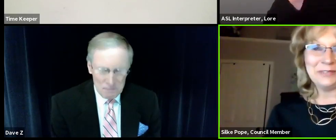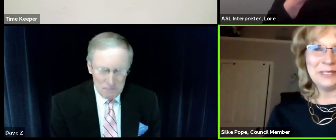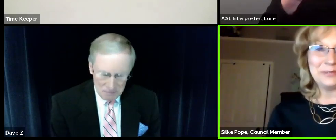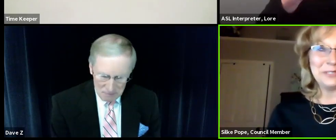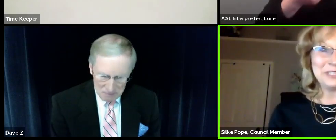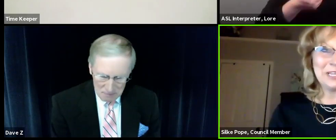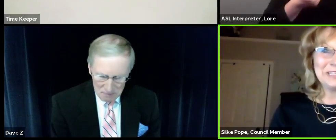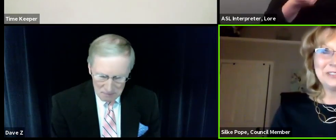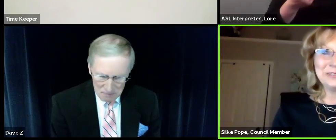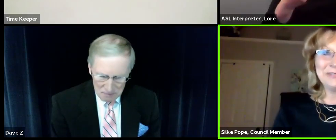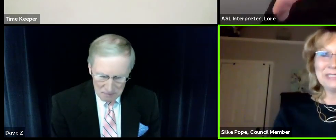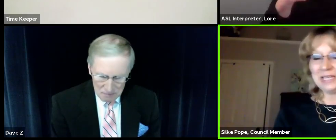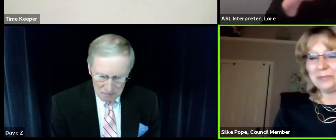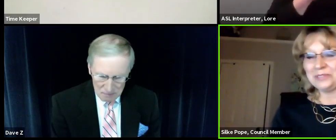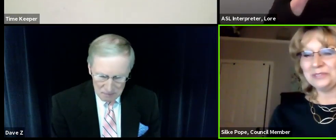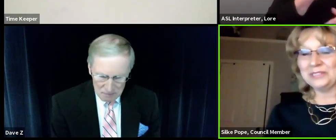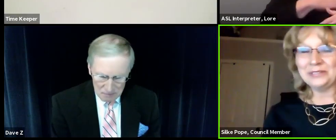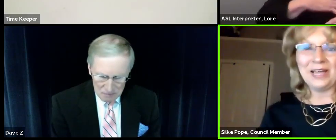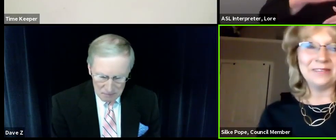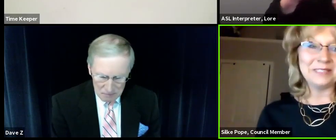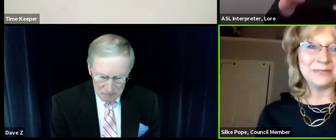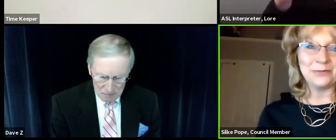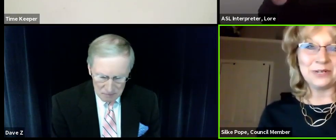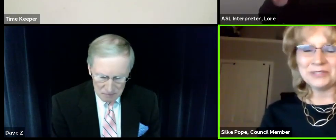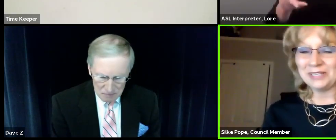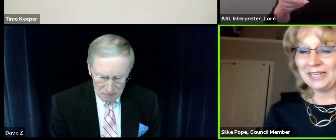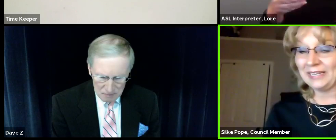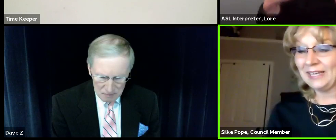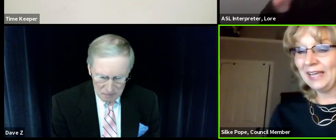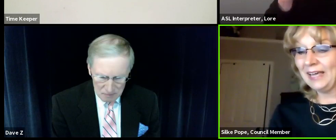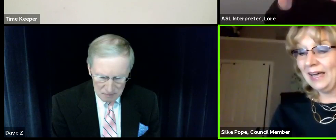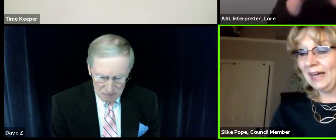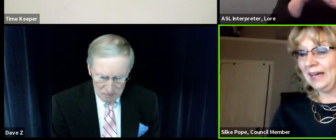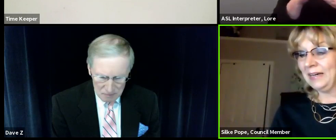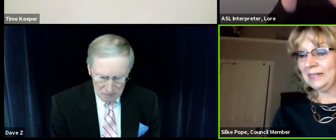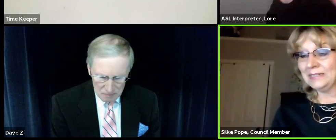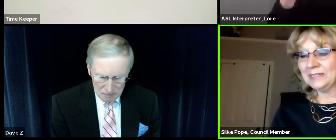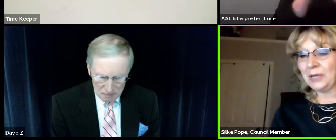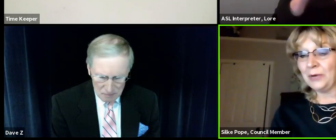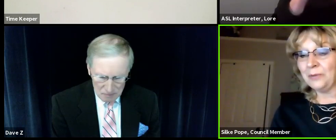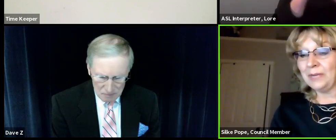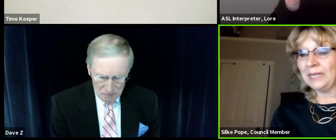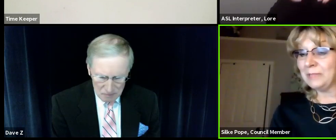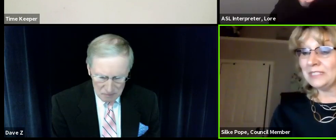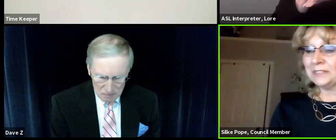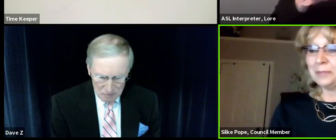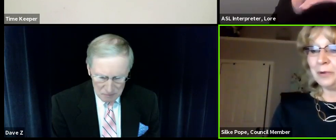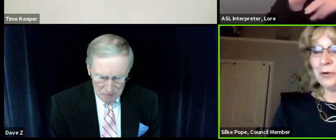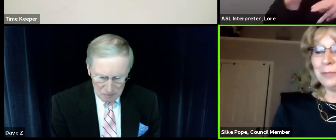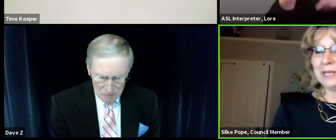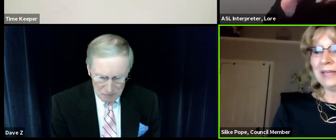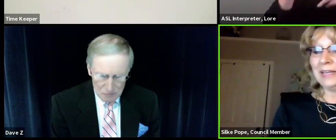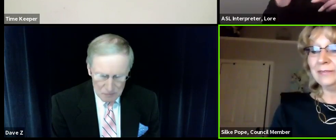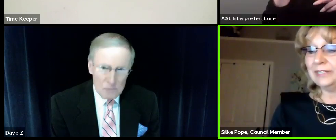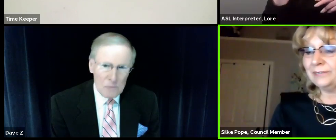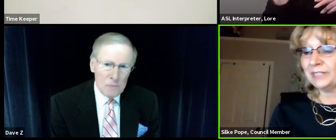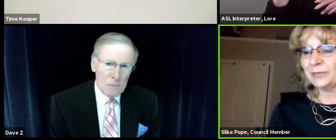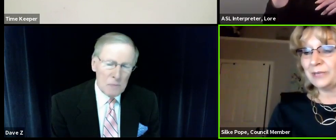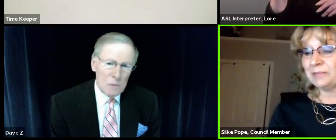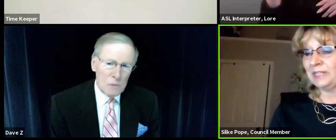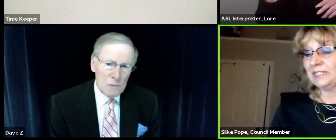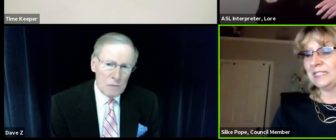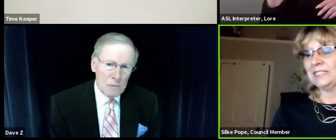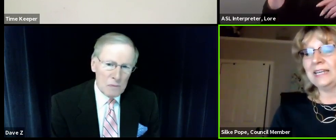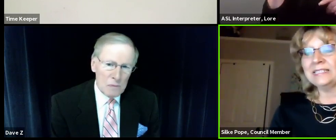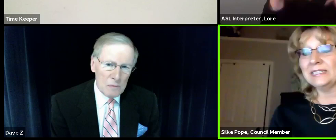tonight. I really appreciate that you give us the opportunity to have this forum tonight. So my name is Silky Pope, and I have lived